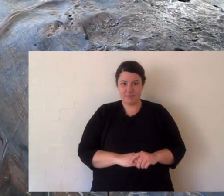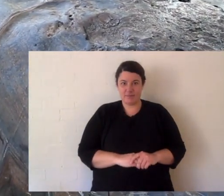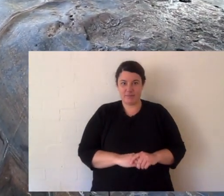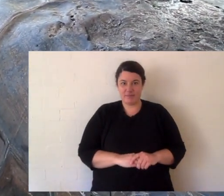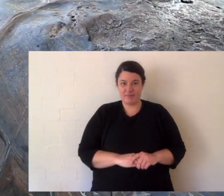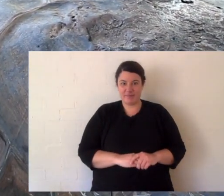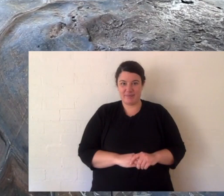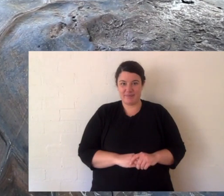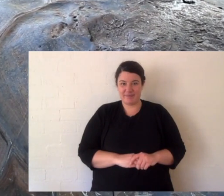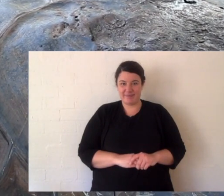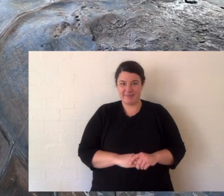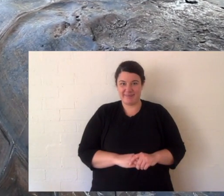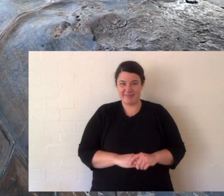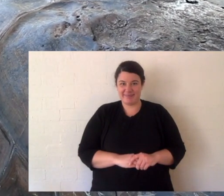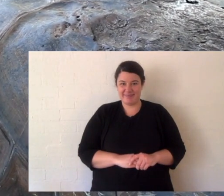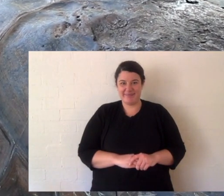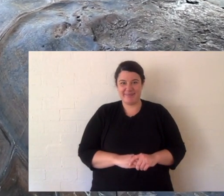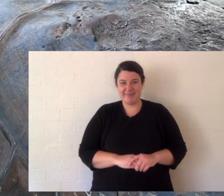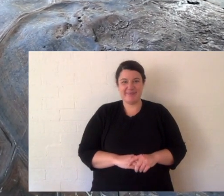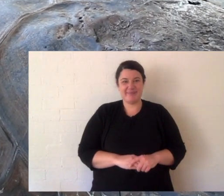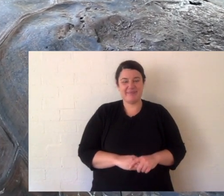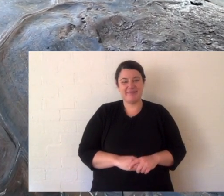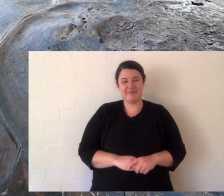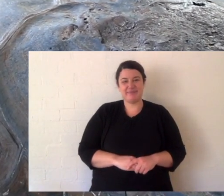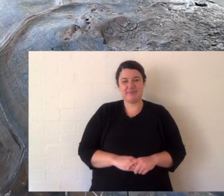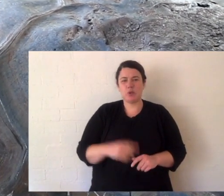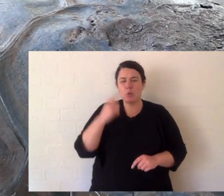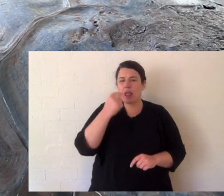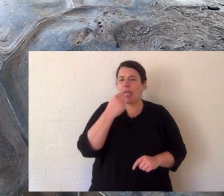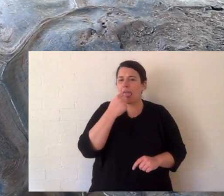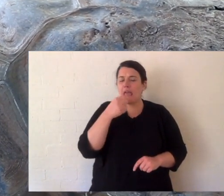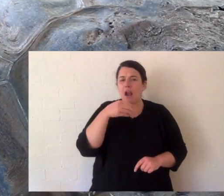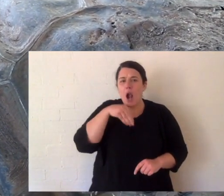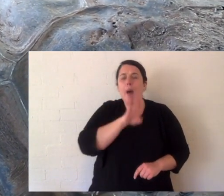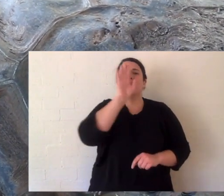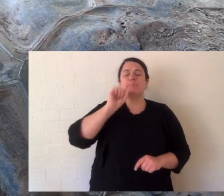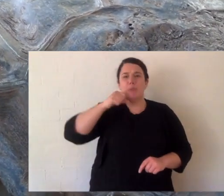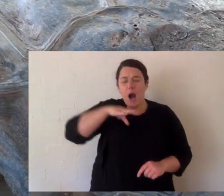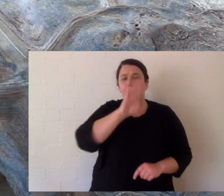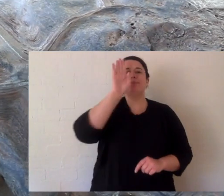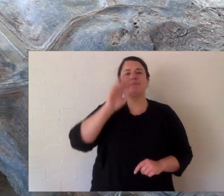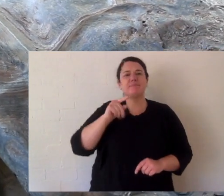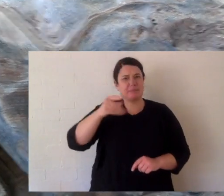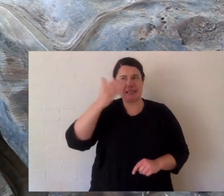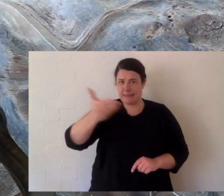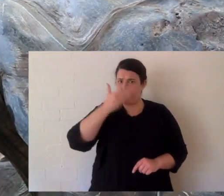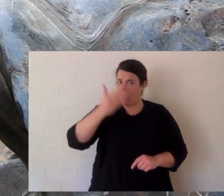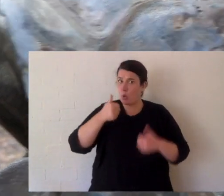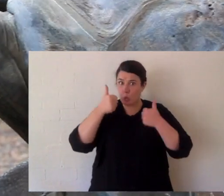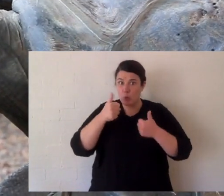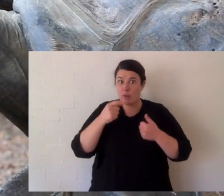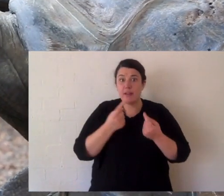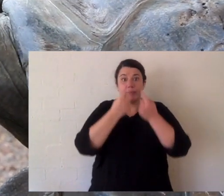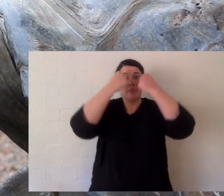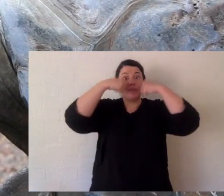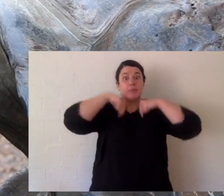Watch, now he swallows it. There it goes. Watch the tongue inside. So he's got a great sense of smell too. Not